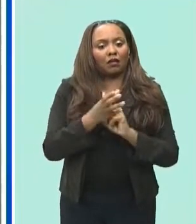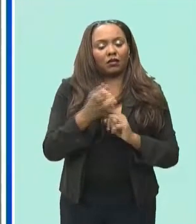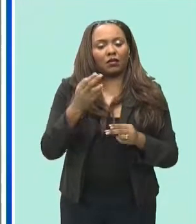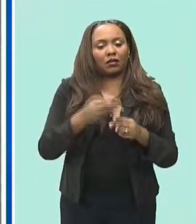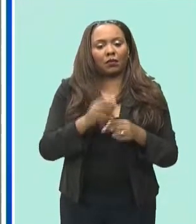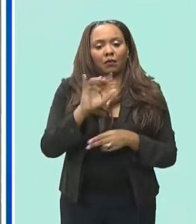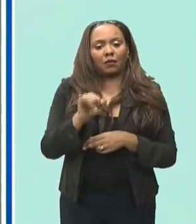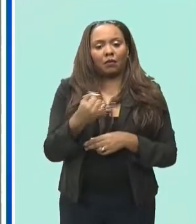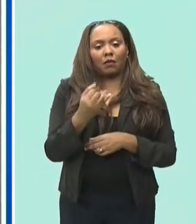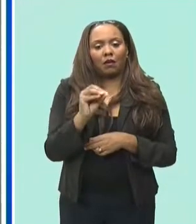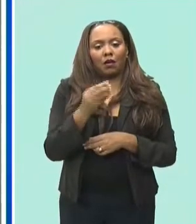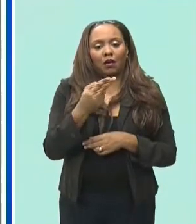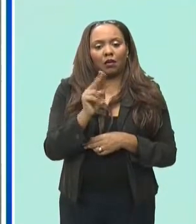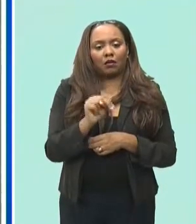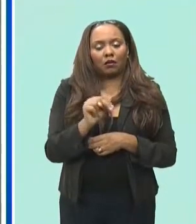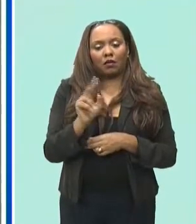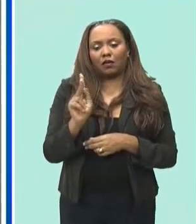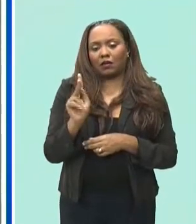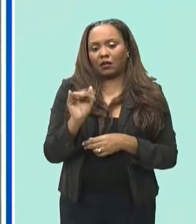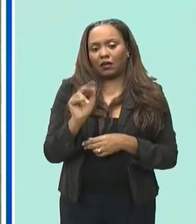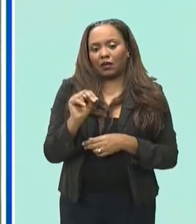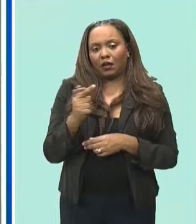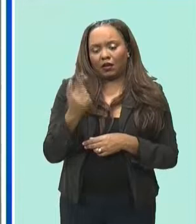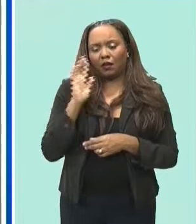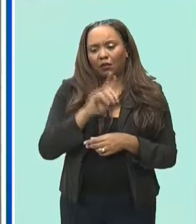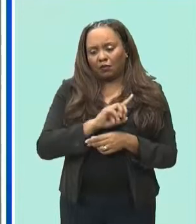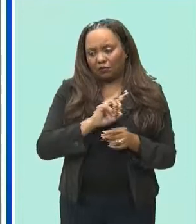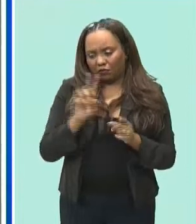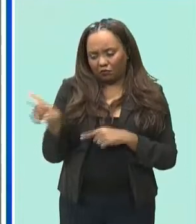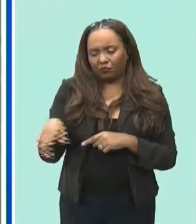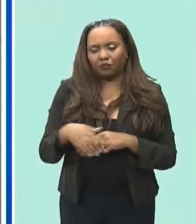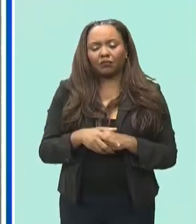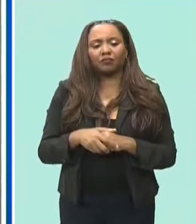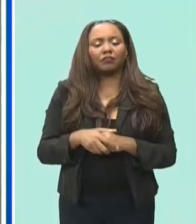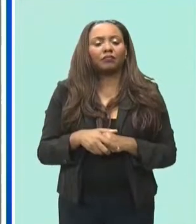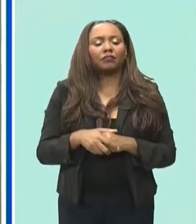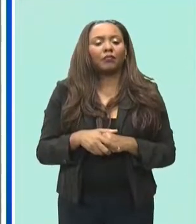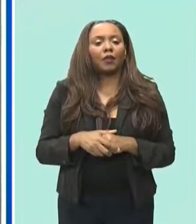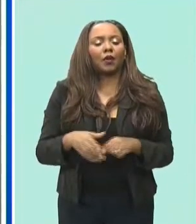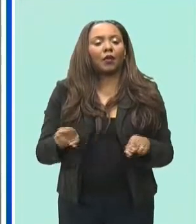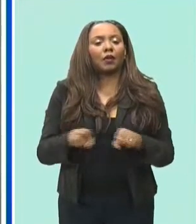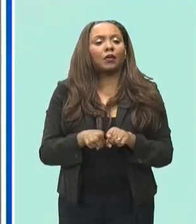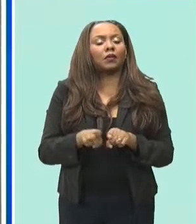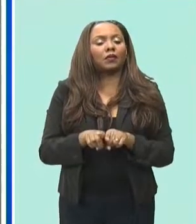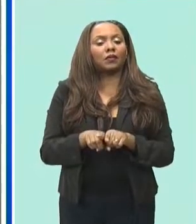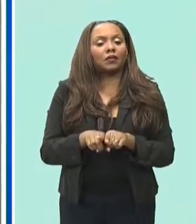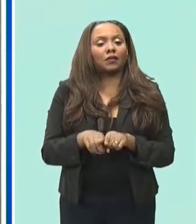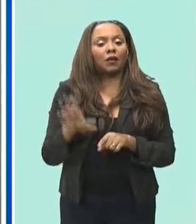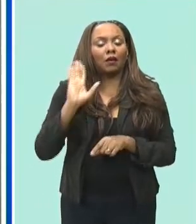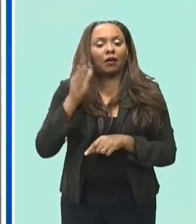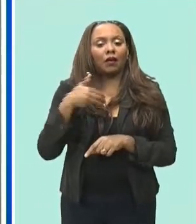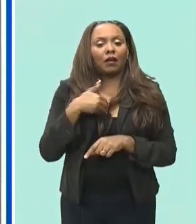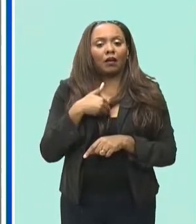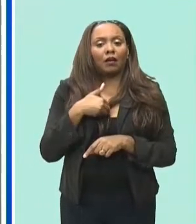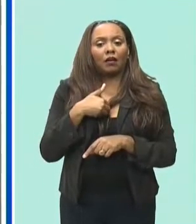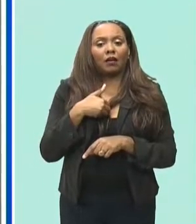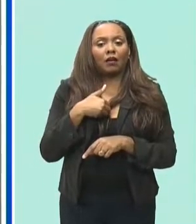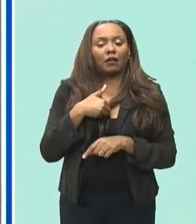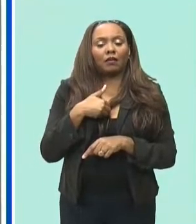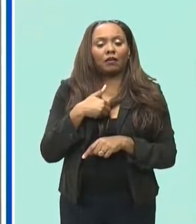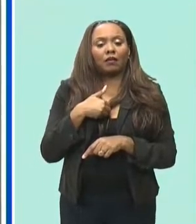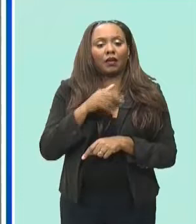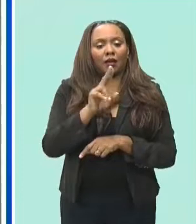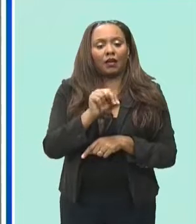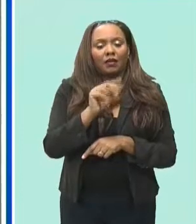a performance or you know artistic delegation led by um members of the national cultural